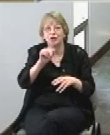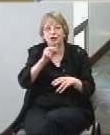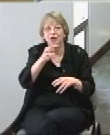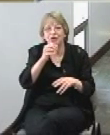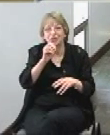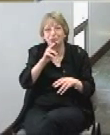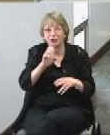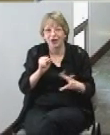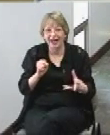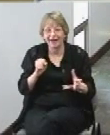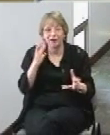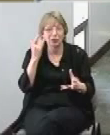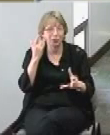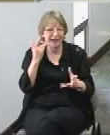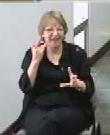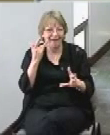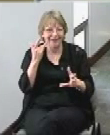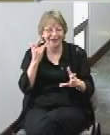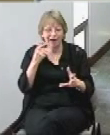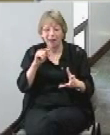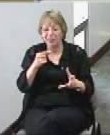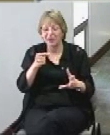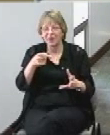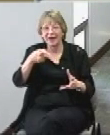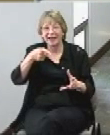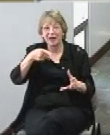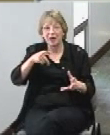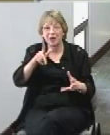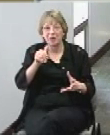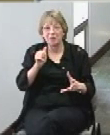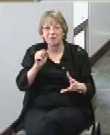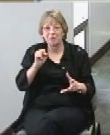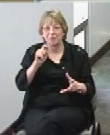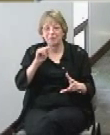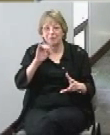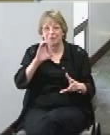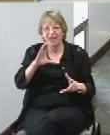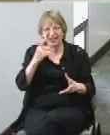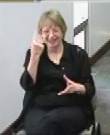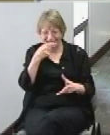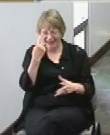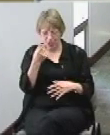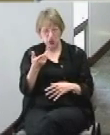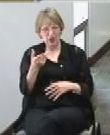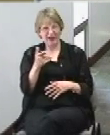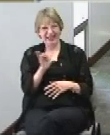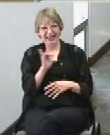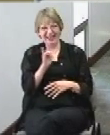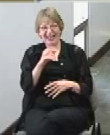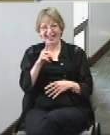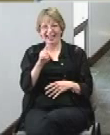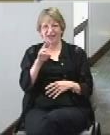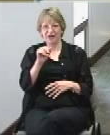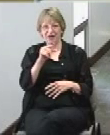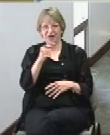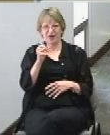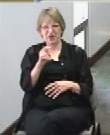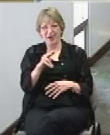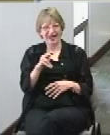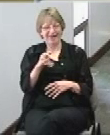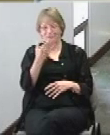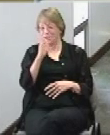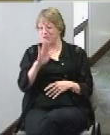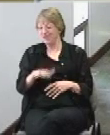green plastic and look like a dragon so you can never be too young to bowl using those